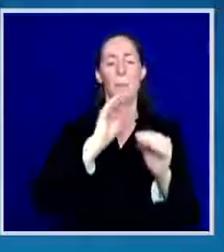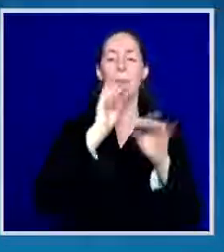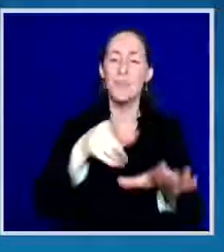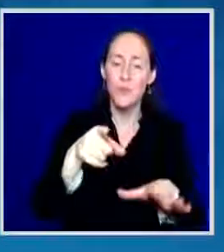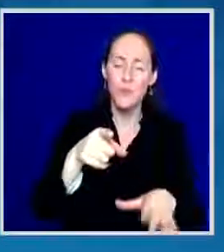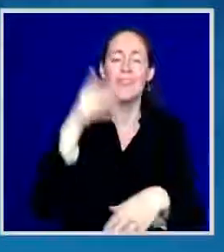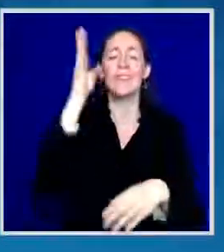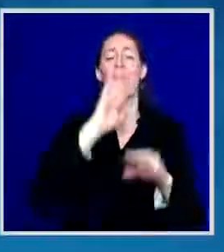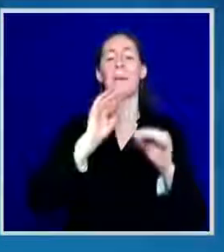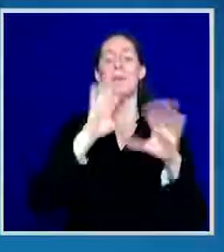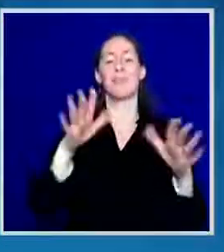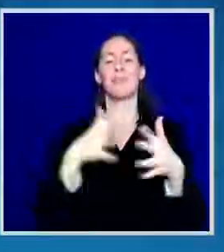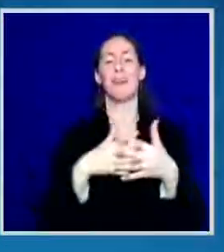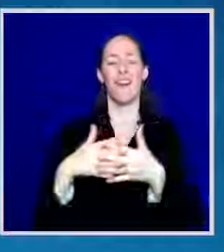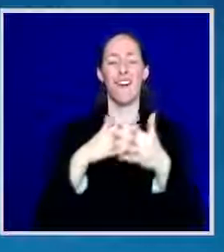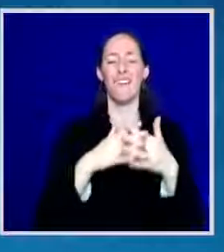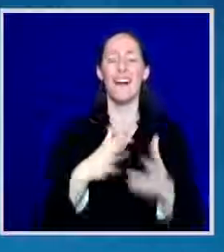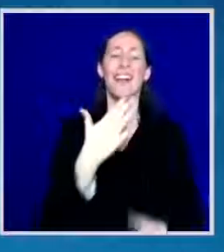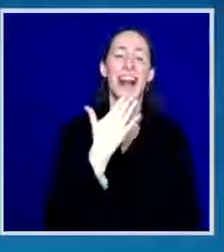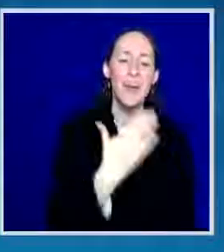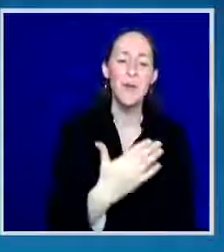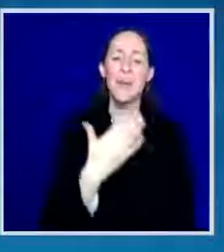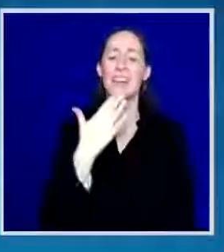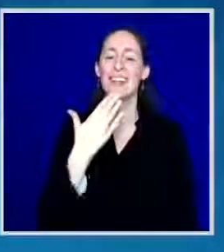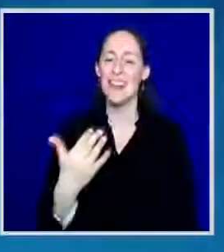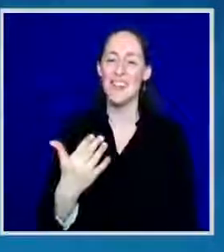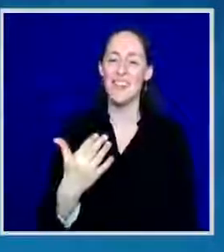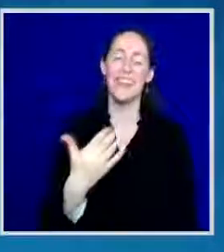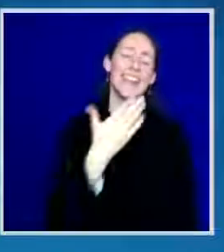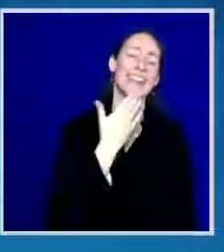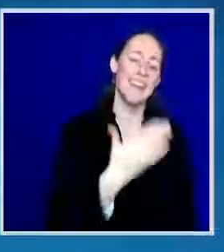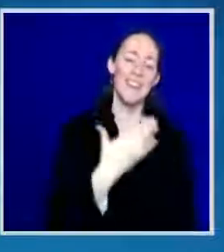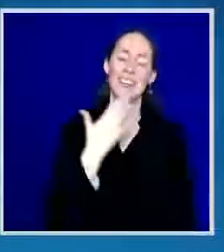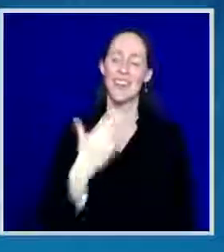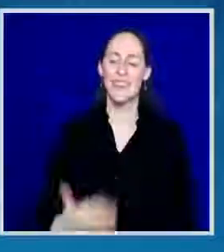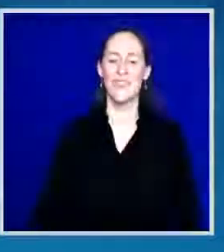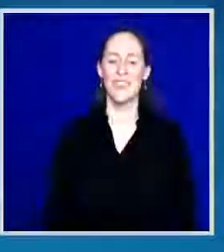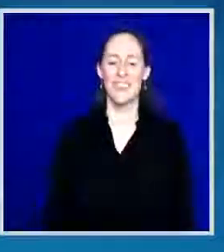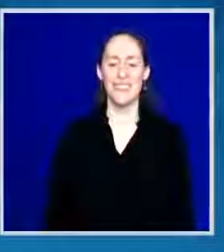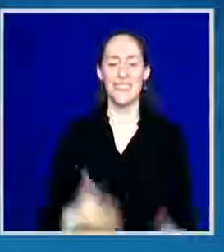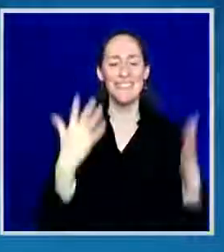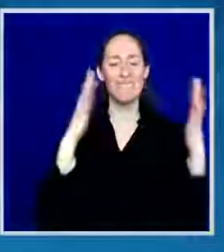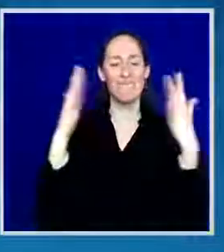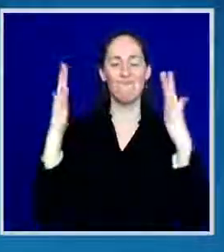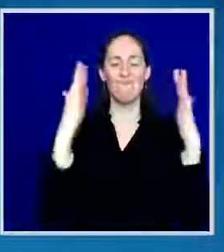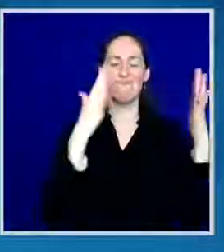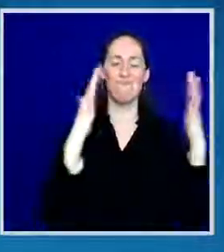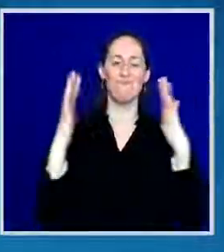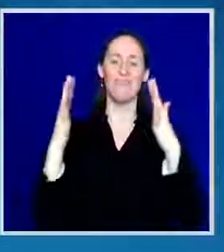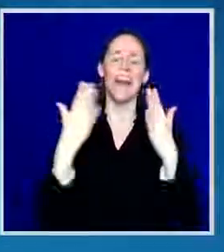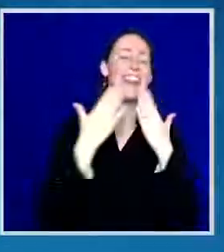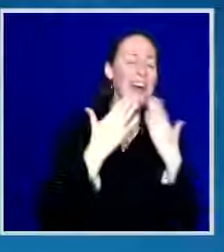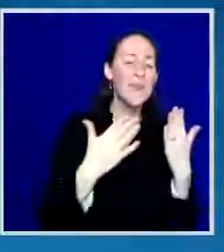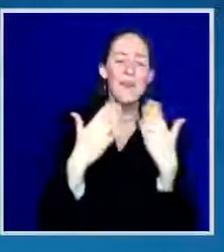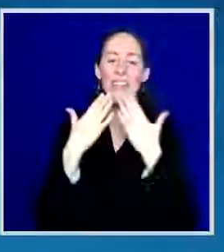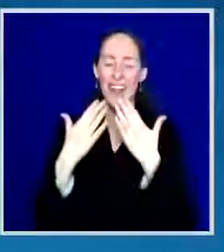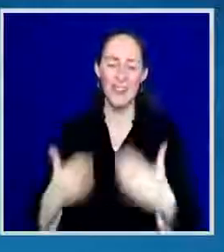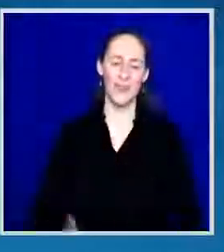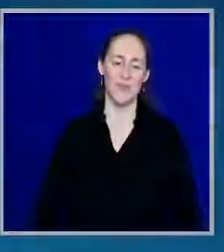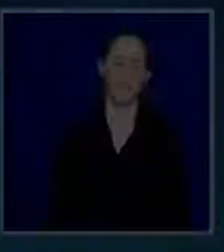you. Thank you, Laura. Thank you. Thank you. Thank you very